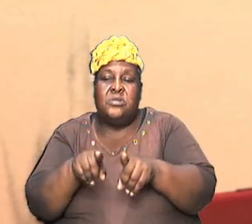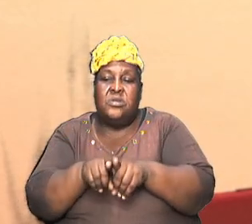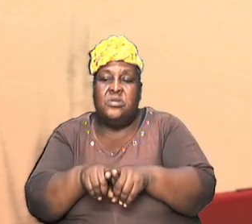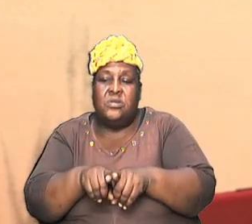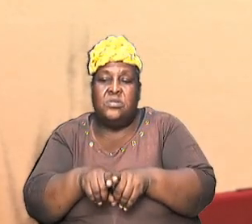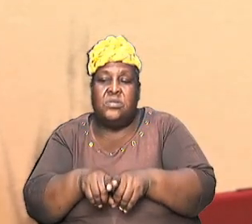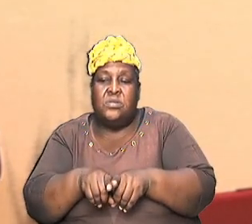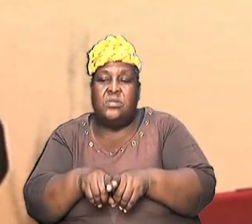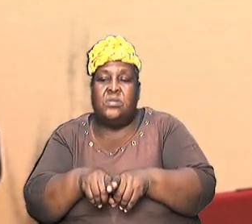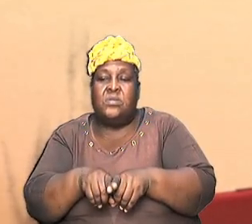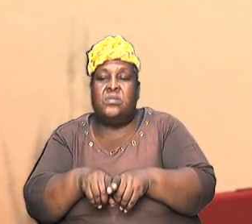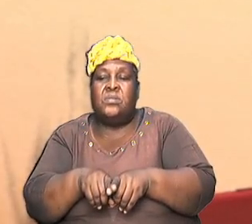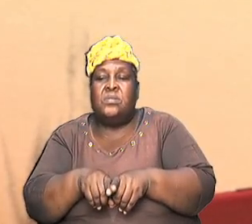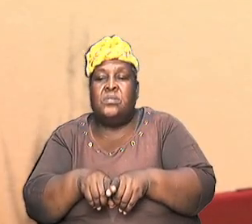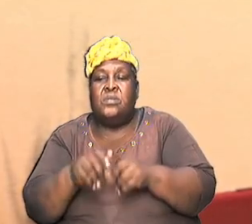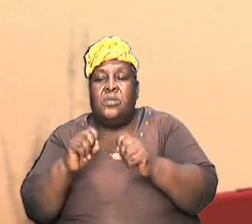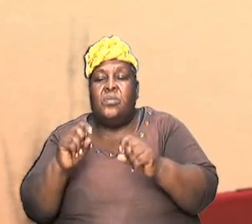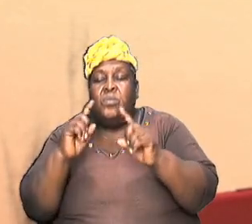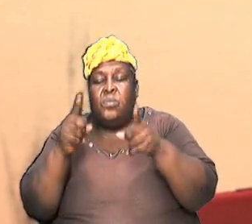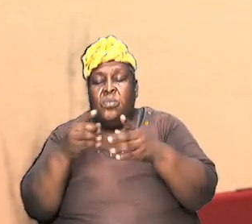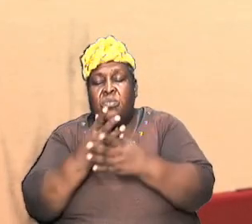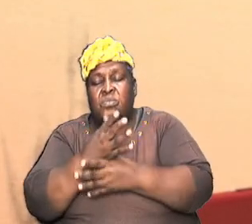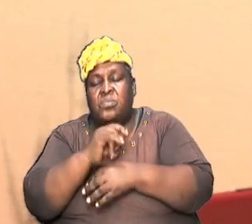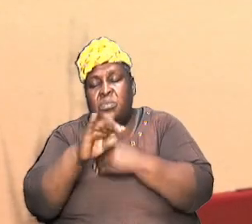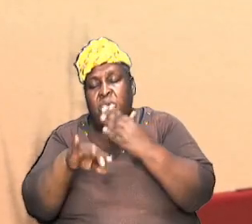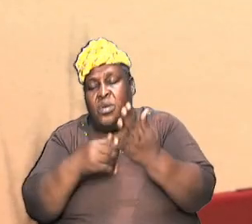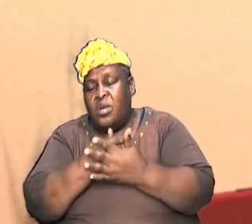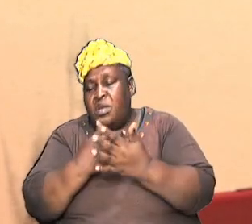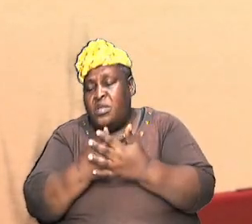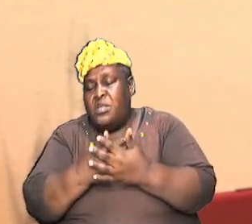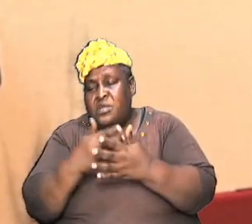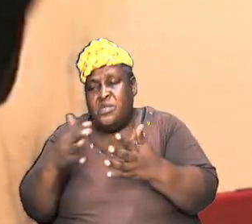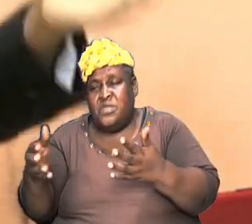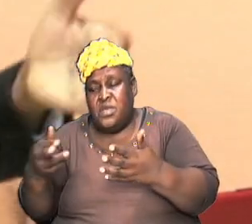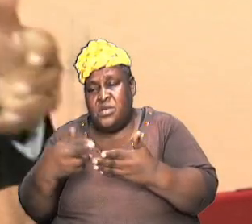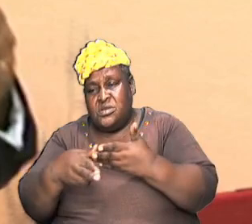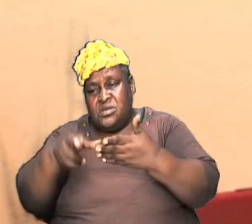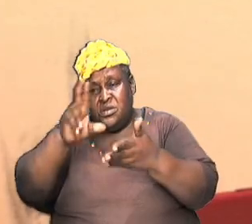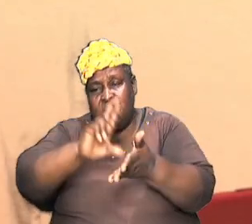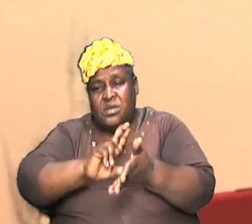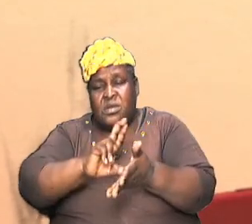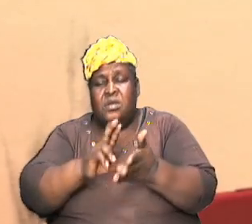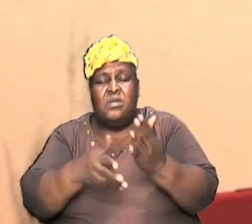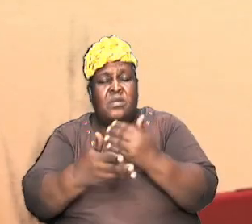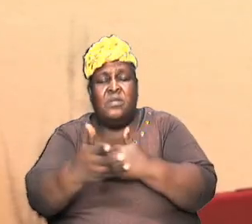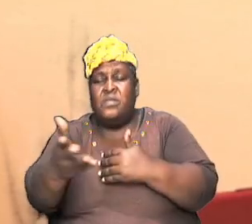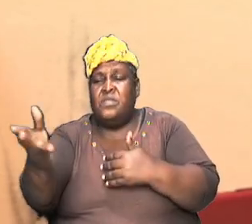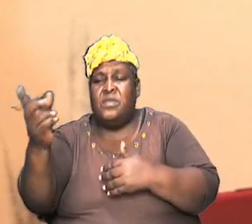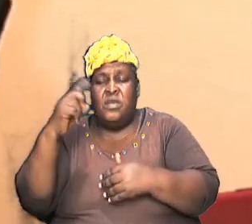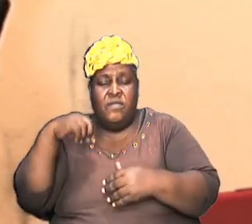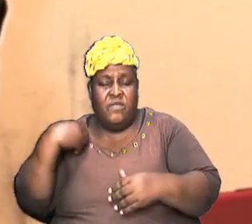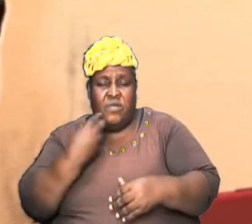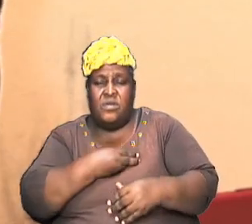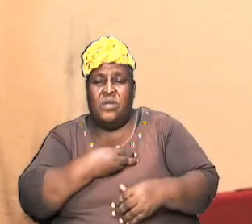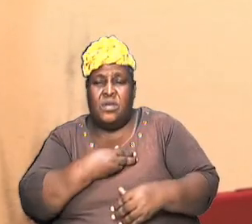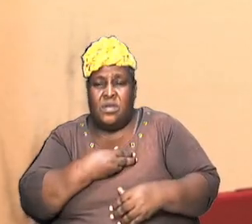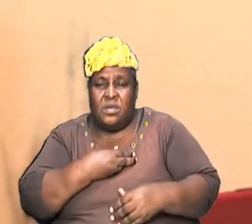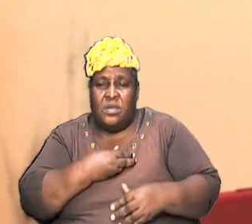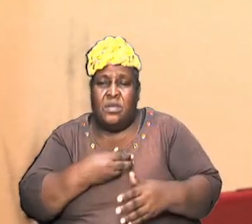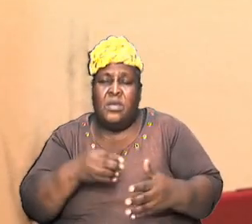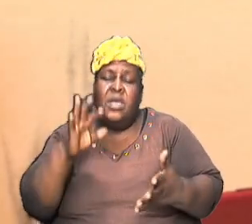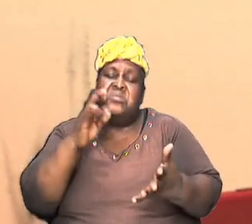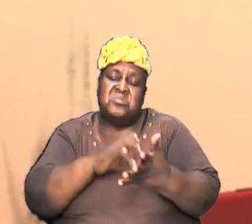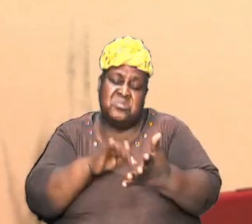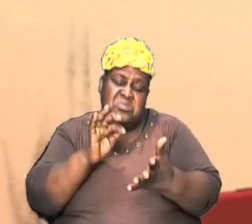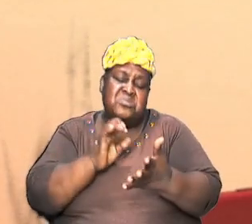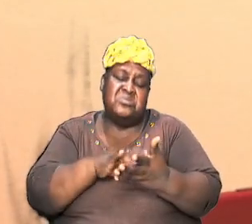without going through all the things in terms of review because they are there for us we can do the review we can look back at them because they